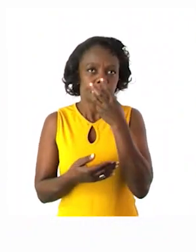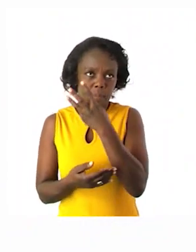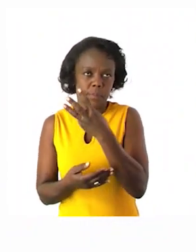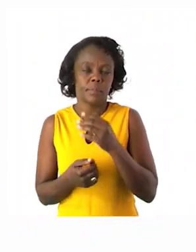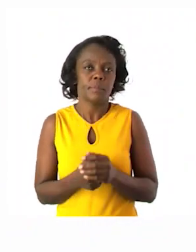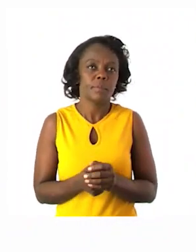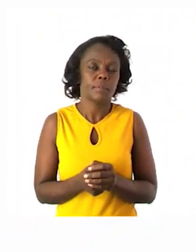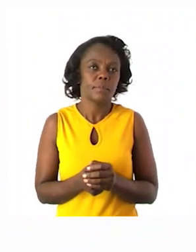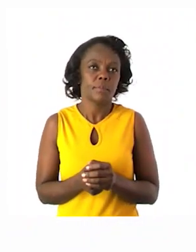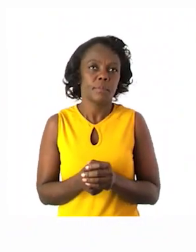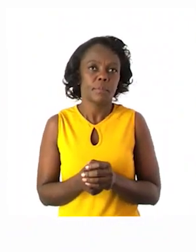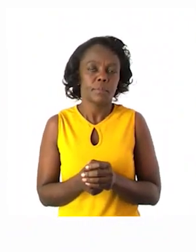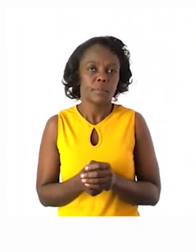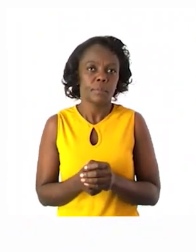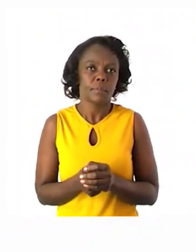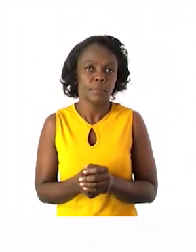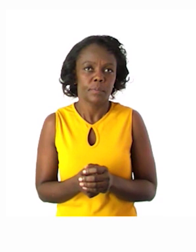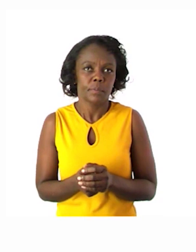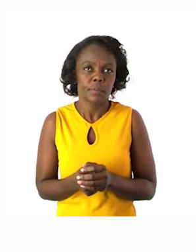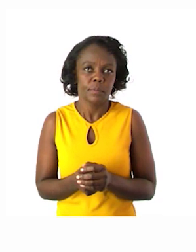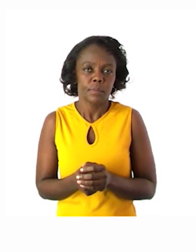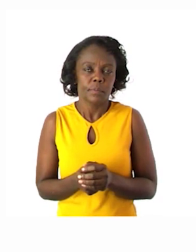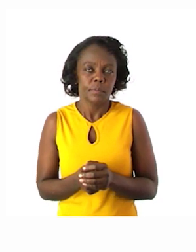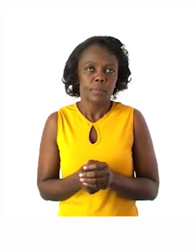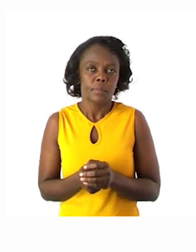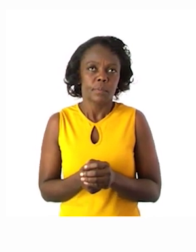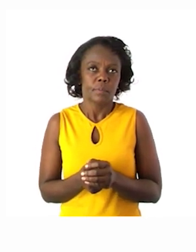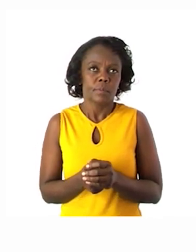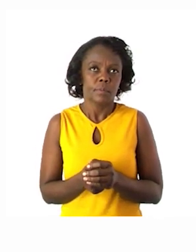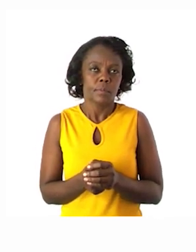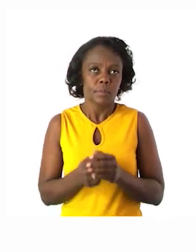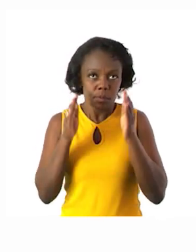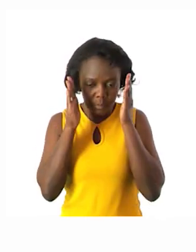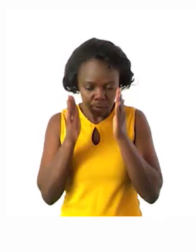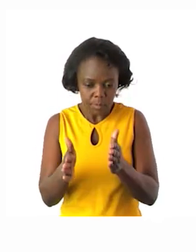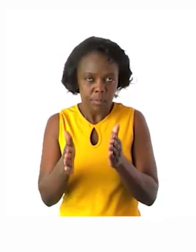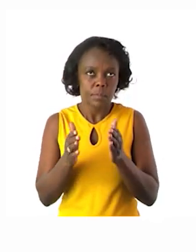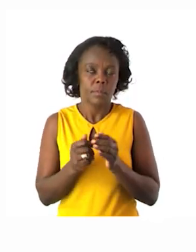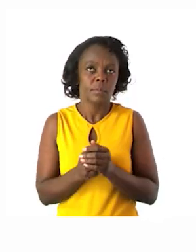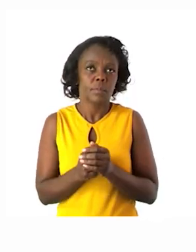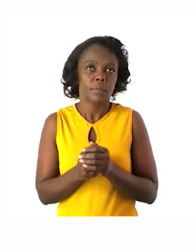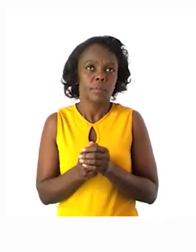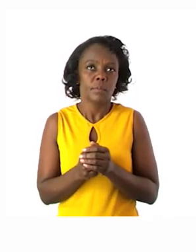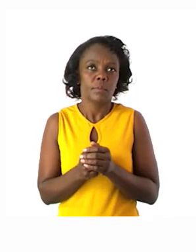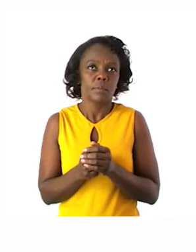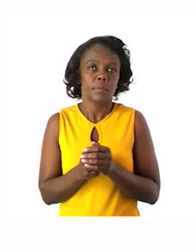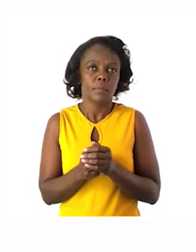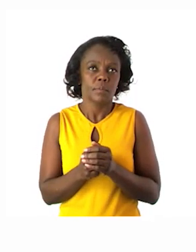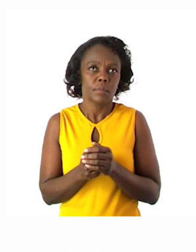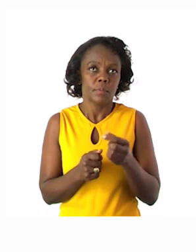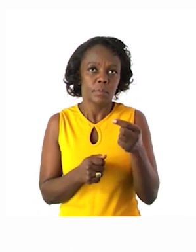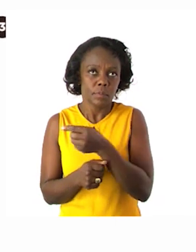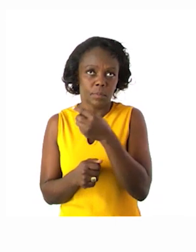Let's open on page 3. We are going to focus on the top exercise for the grade